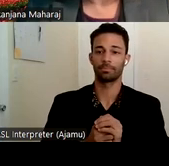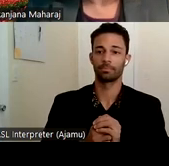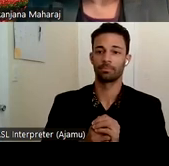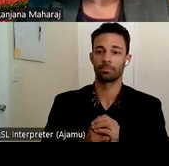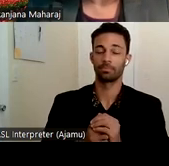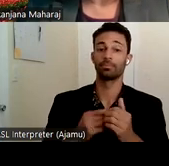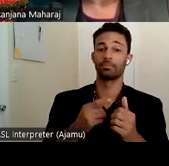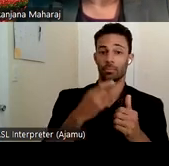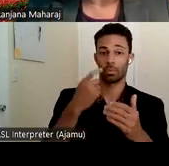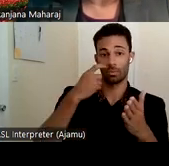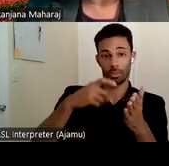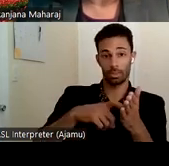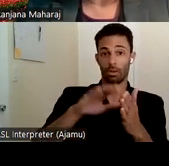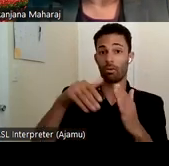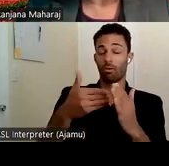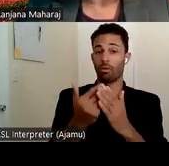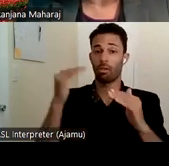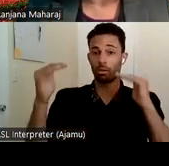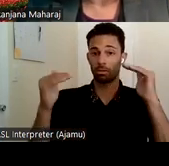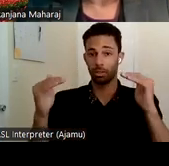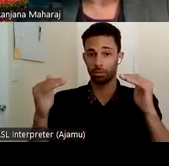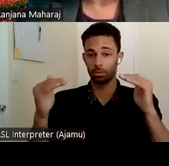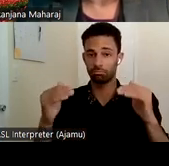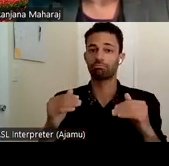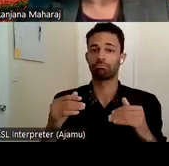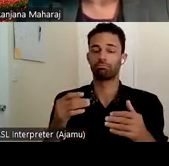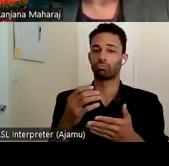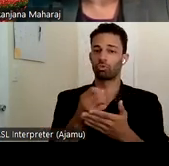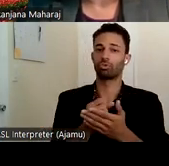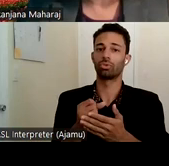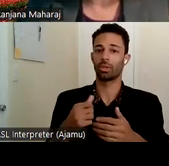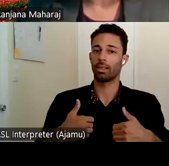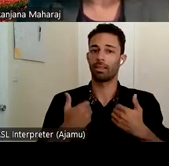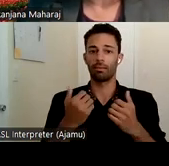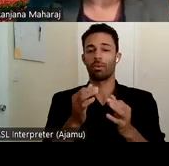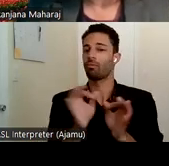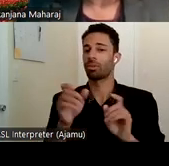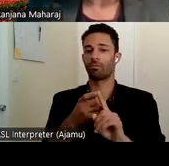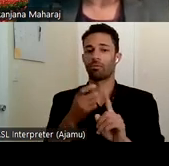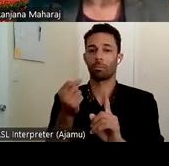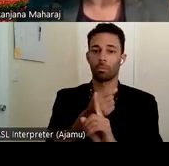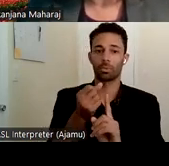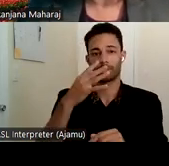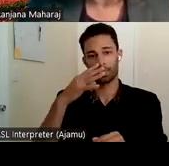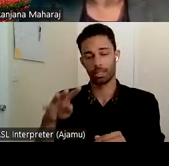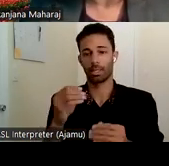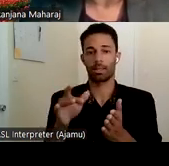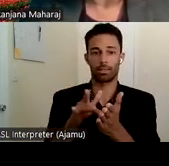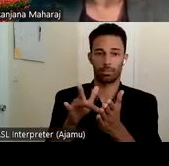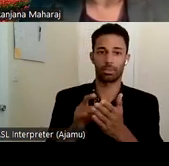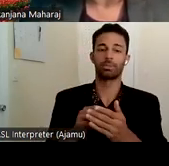We recognize that all adults deserve to live free from abuse, neglect, and exploitation. We acknowledge the